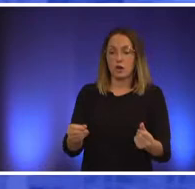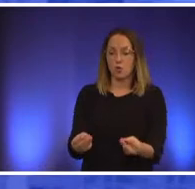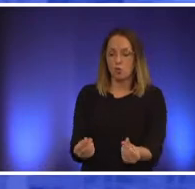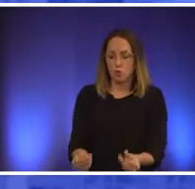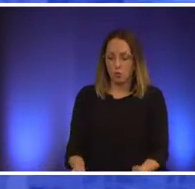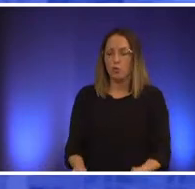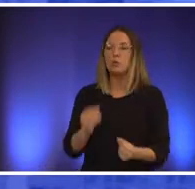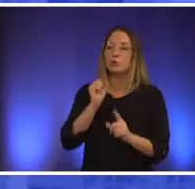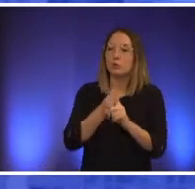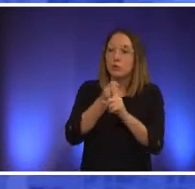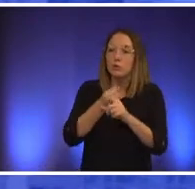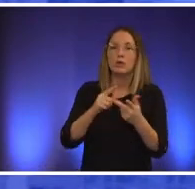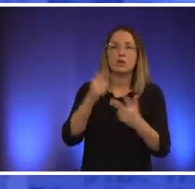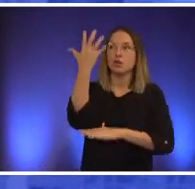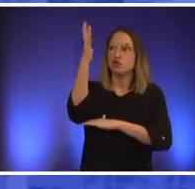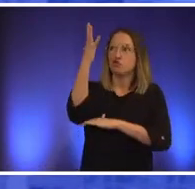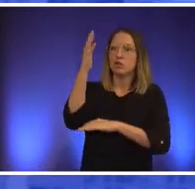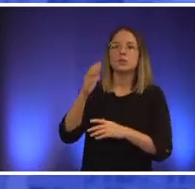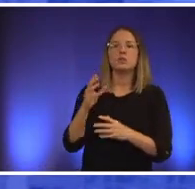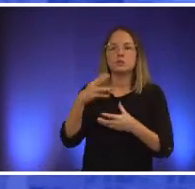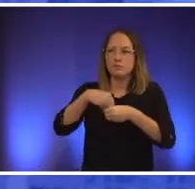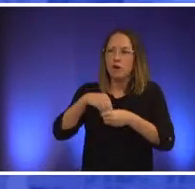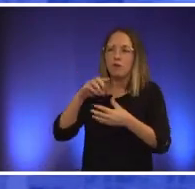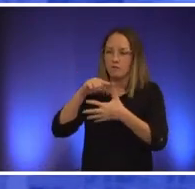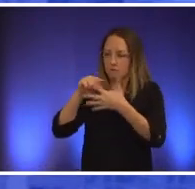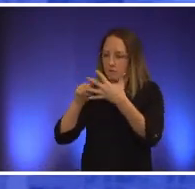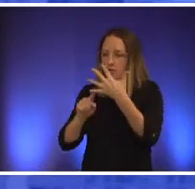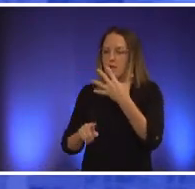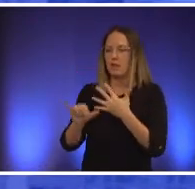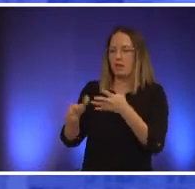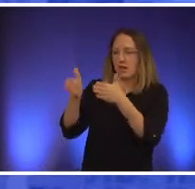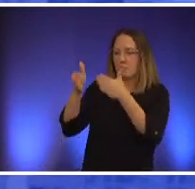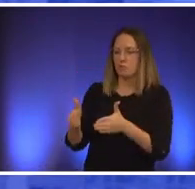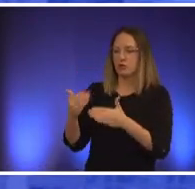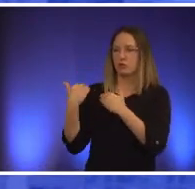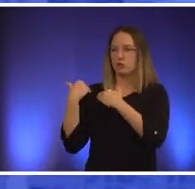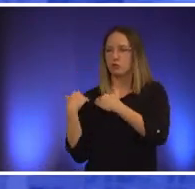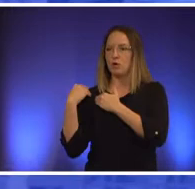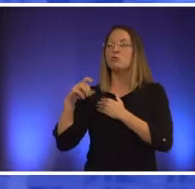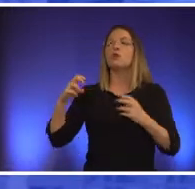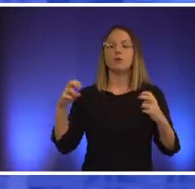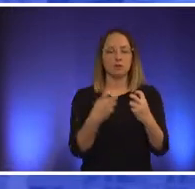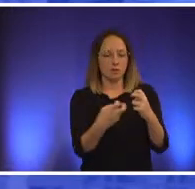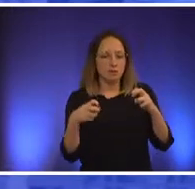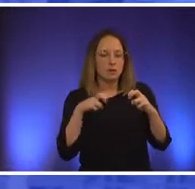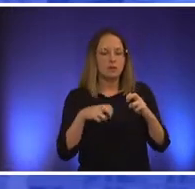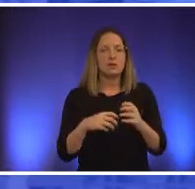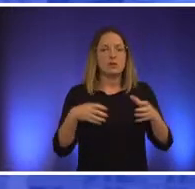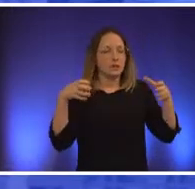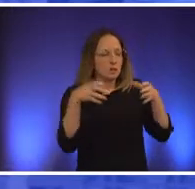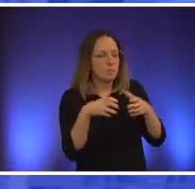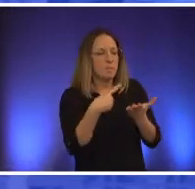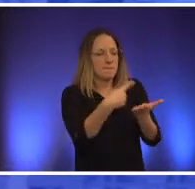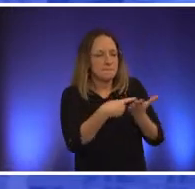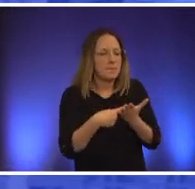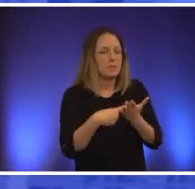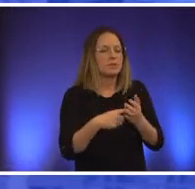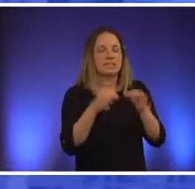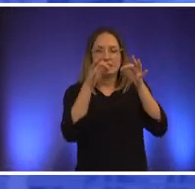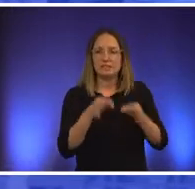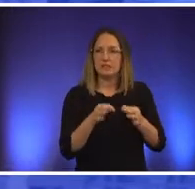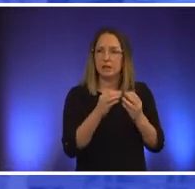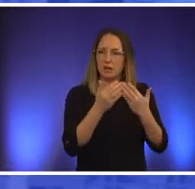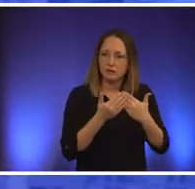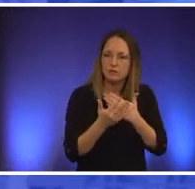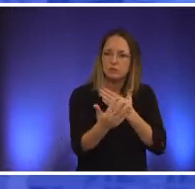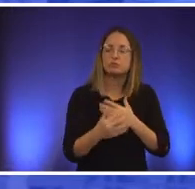and tree review is involved that ombudsman can say let's all come together and sort of be the referee but there's no doubt water water quality and retention